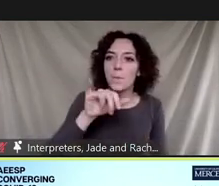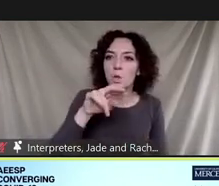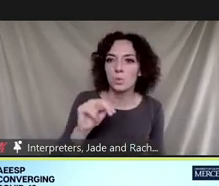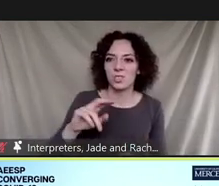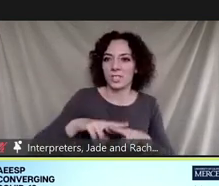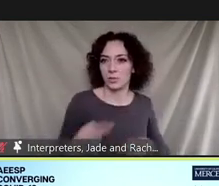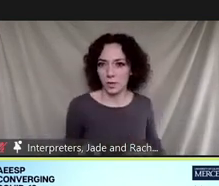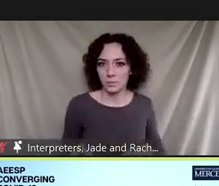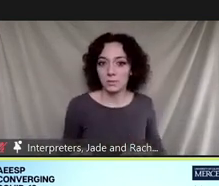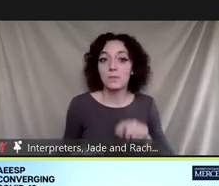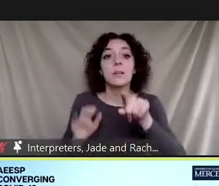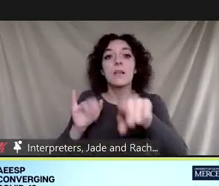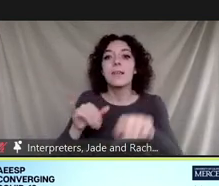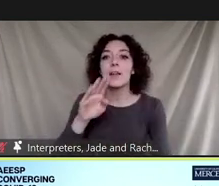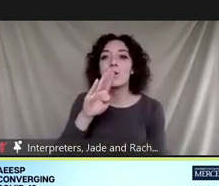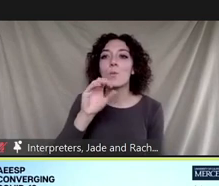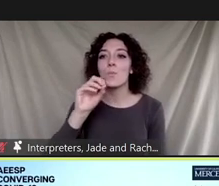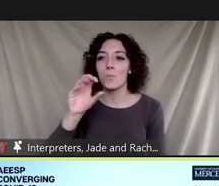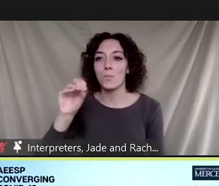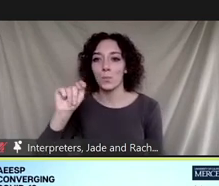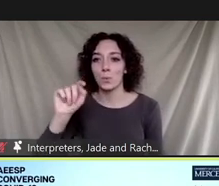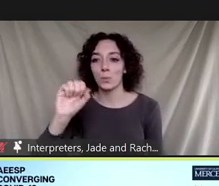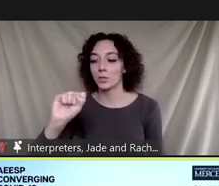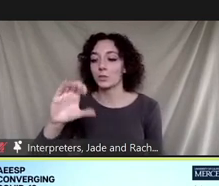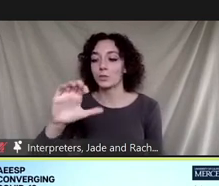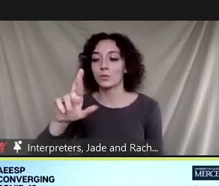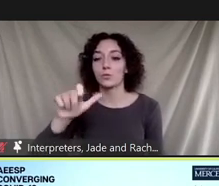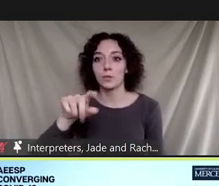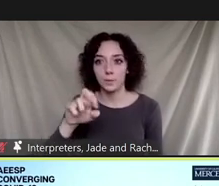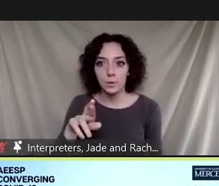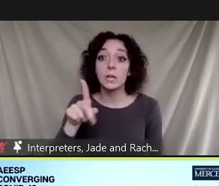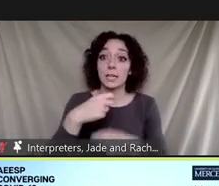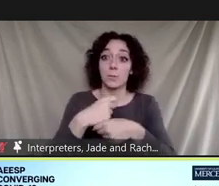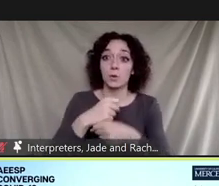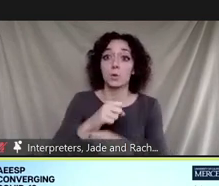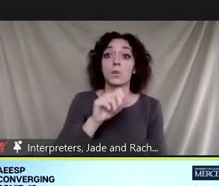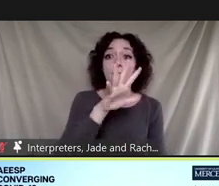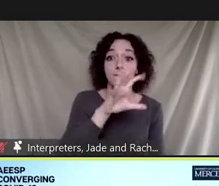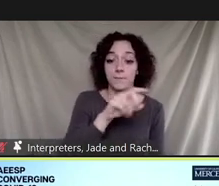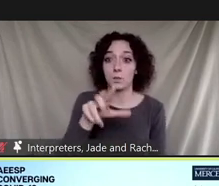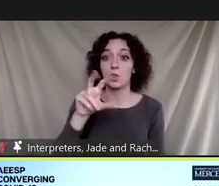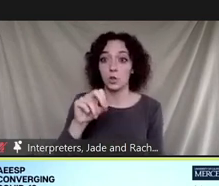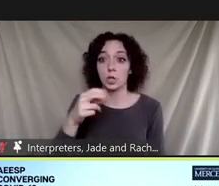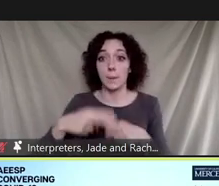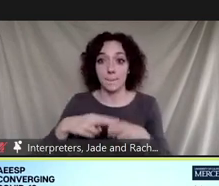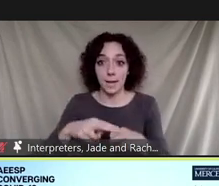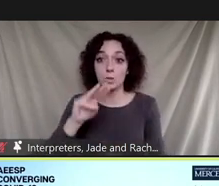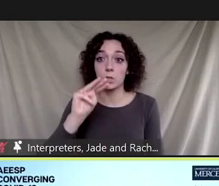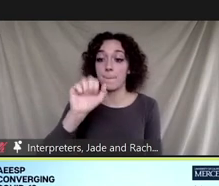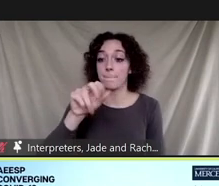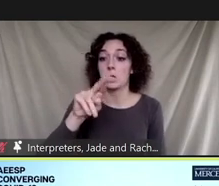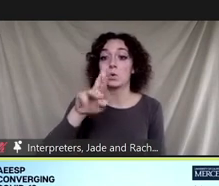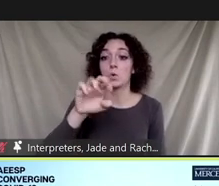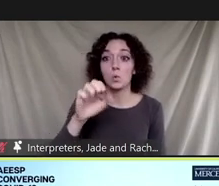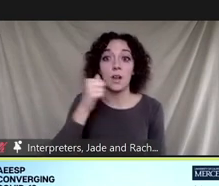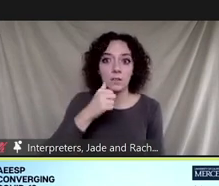scraper and so with each horse producing about 15 to 30 pounds of manure per day multiplied by hundreds of thousands